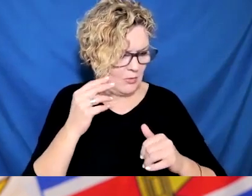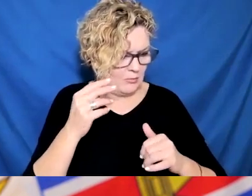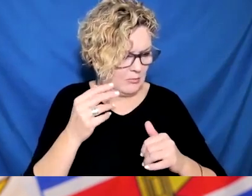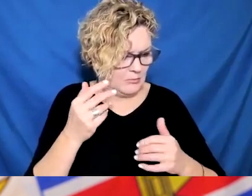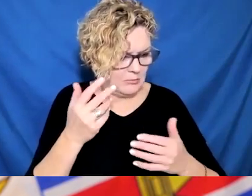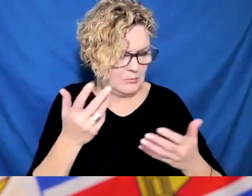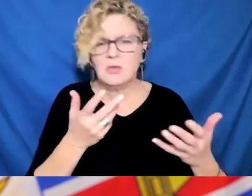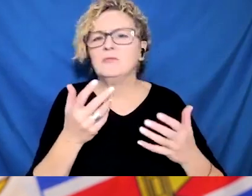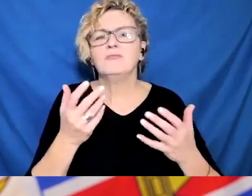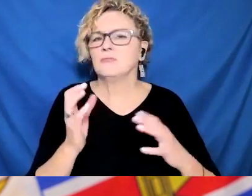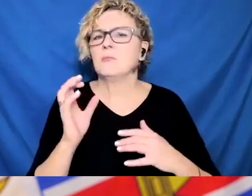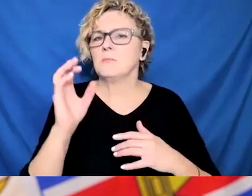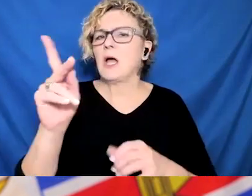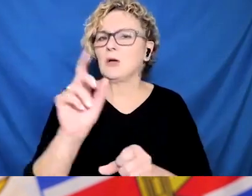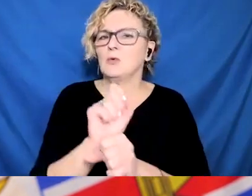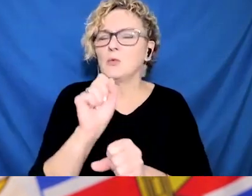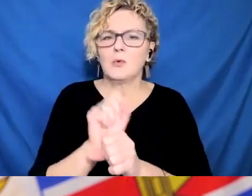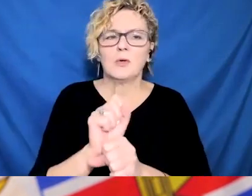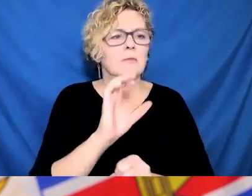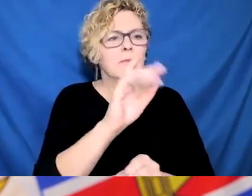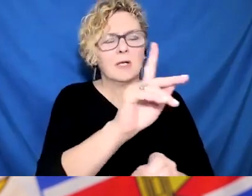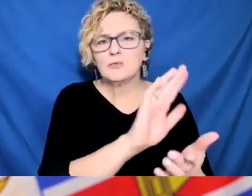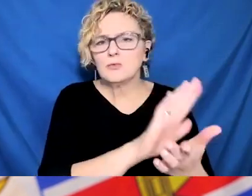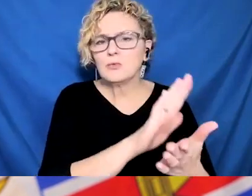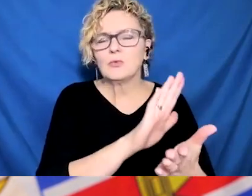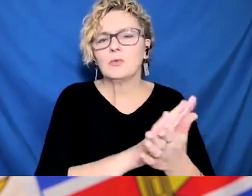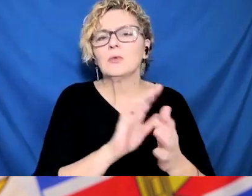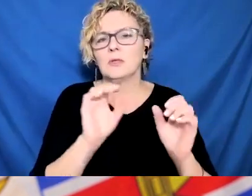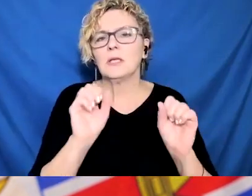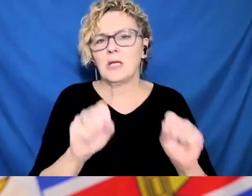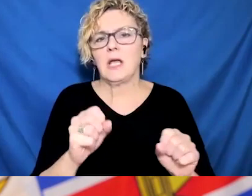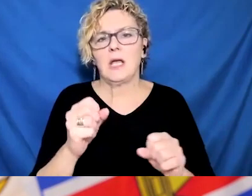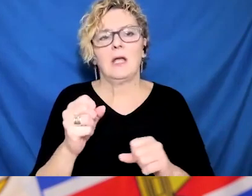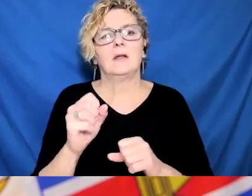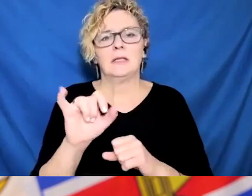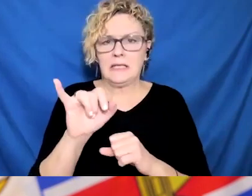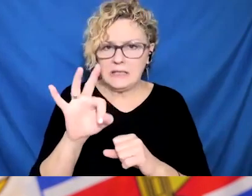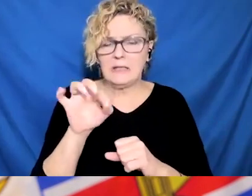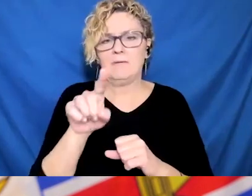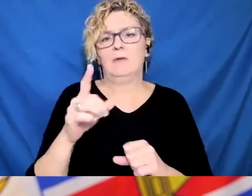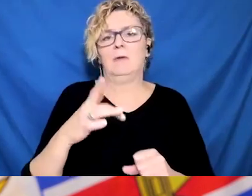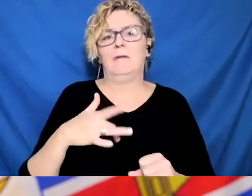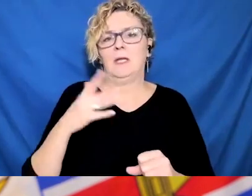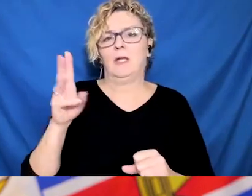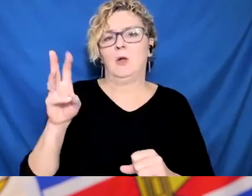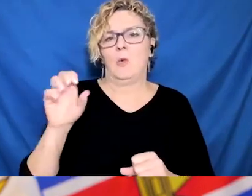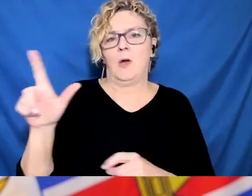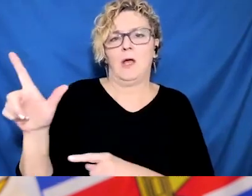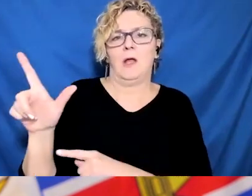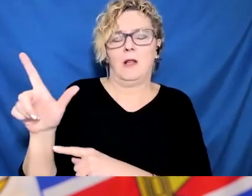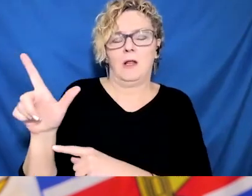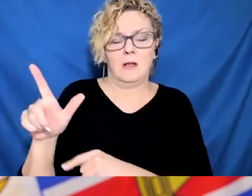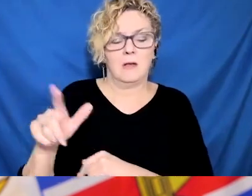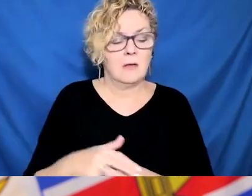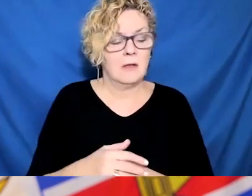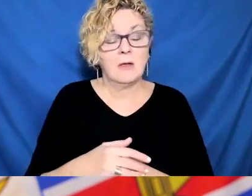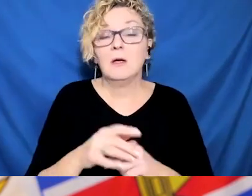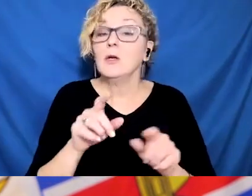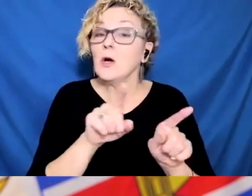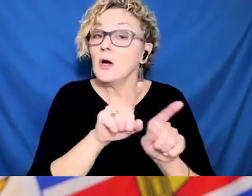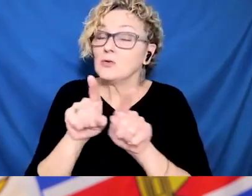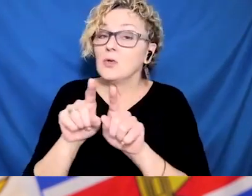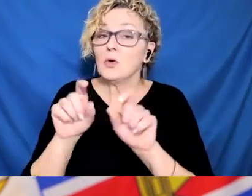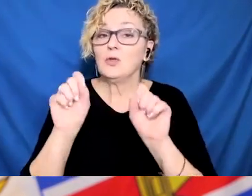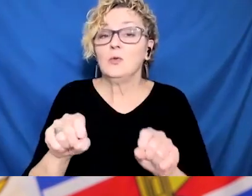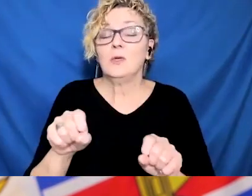away so you can be accessed treatment if that is needed. And if you are having any other medical